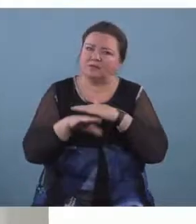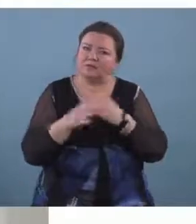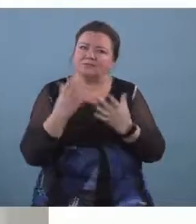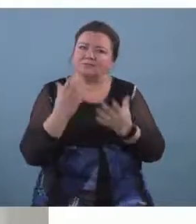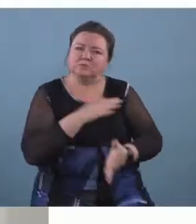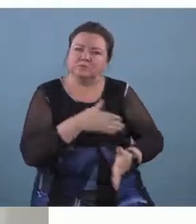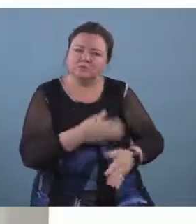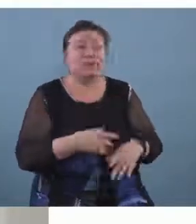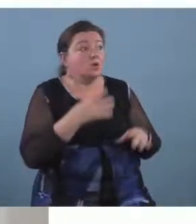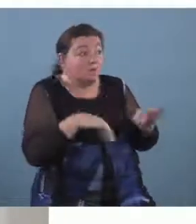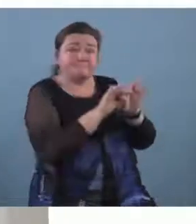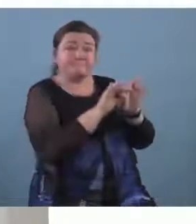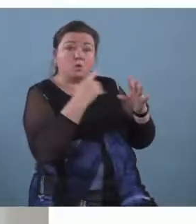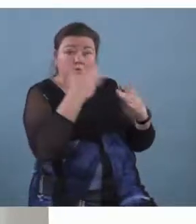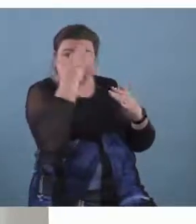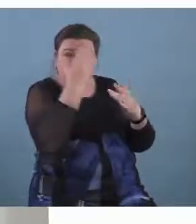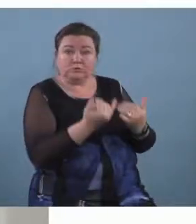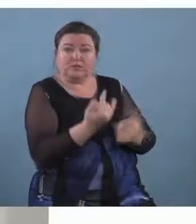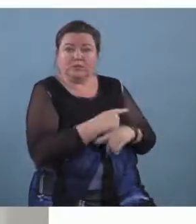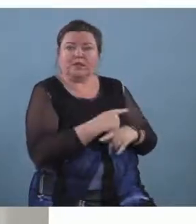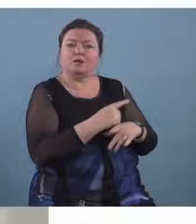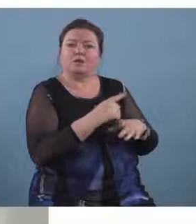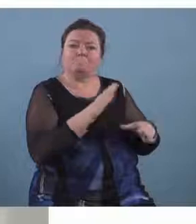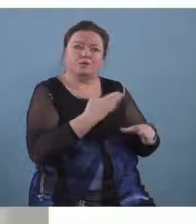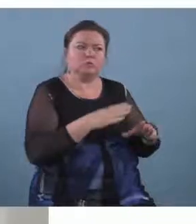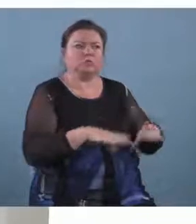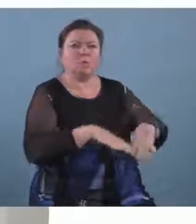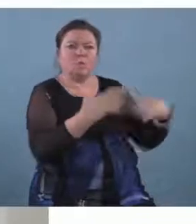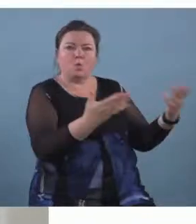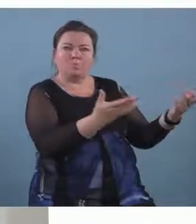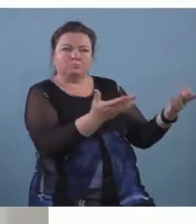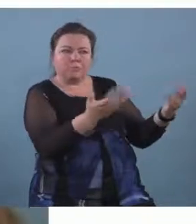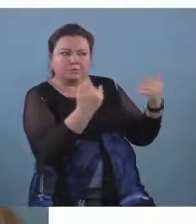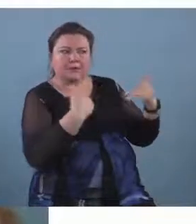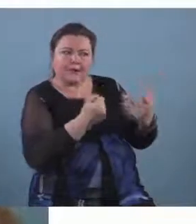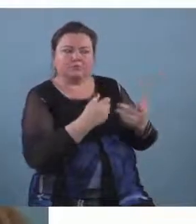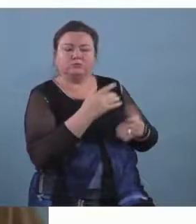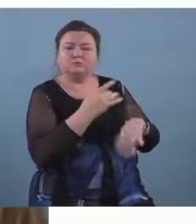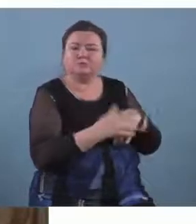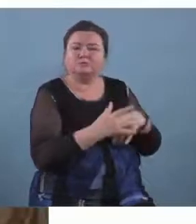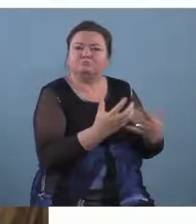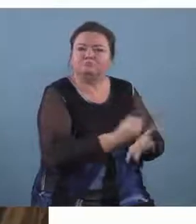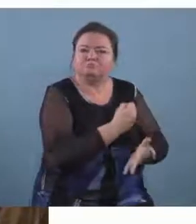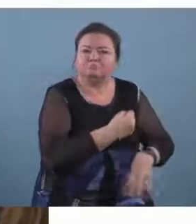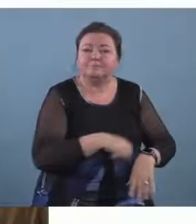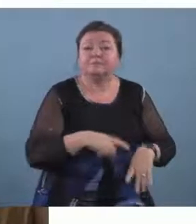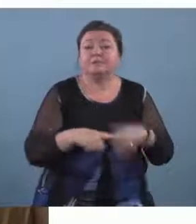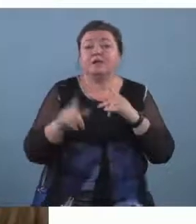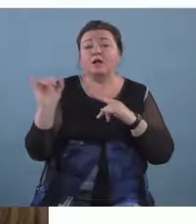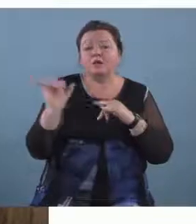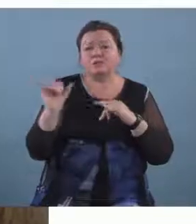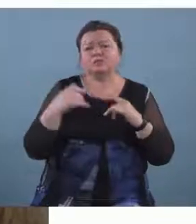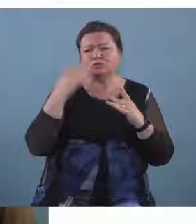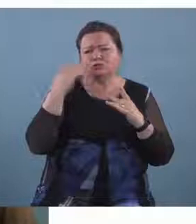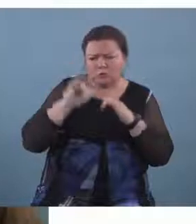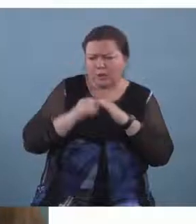important thing to do is to make sure that music is open and available and that um is a pathway